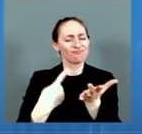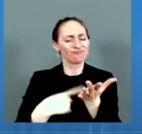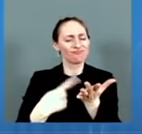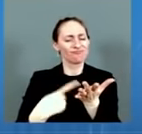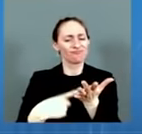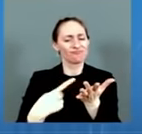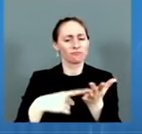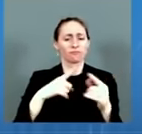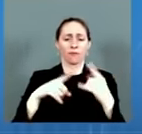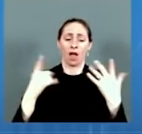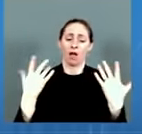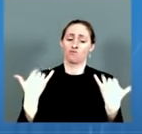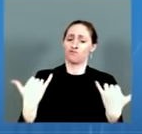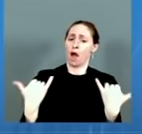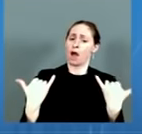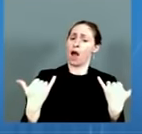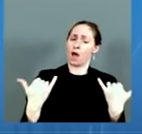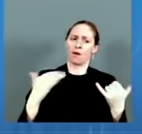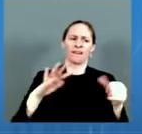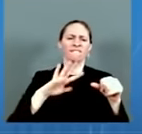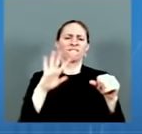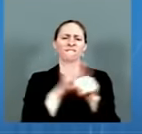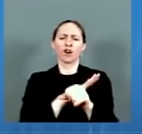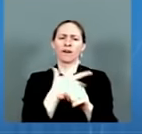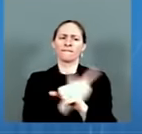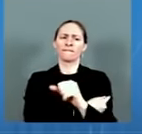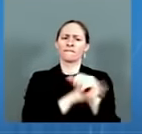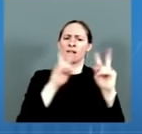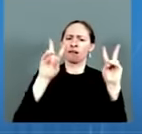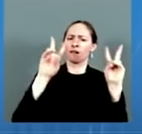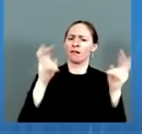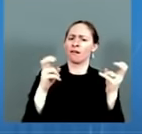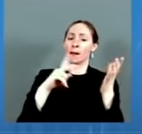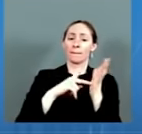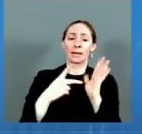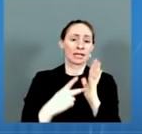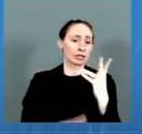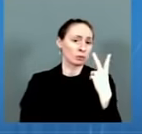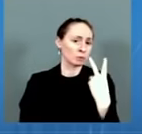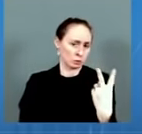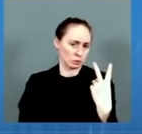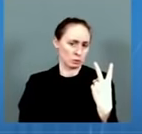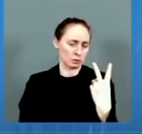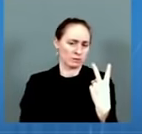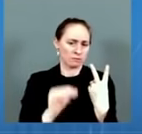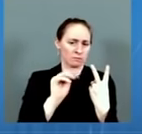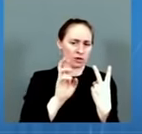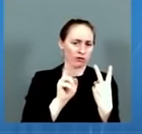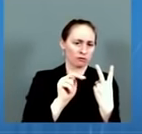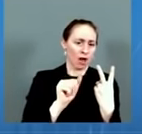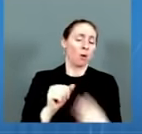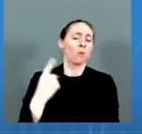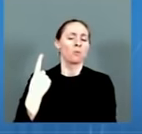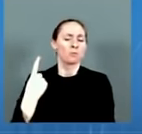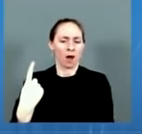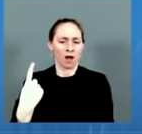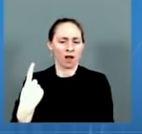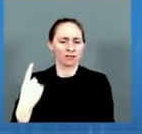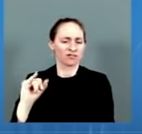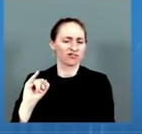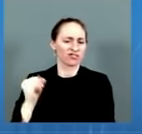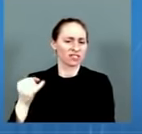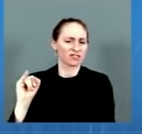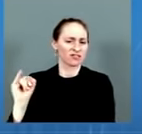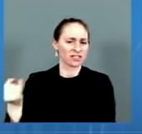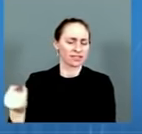vaccine or a single dose of the J&J vaccine. Certainly, as Dr. Fauci has demonstrated and even our CDC data have also